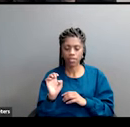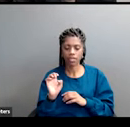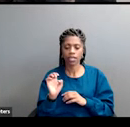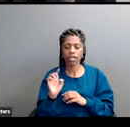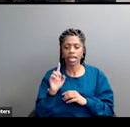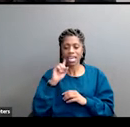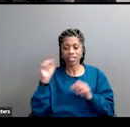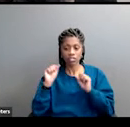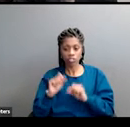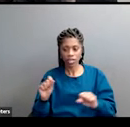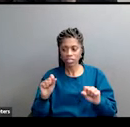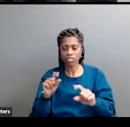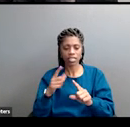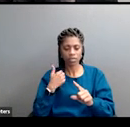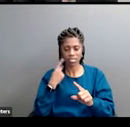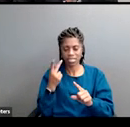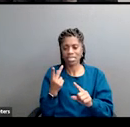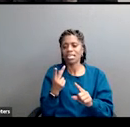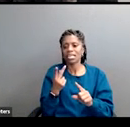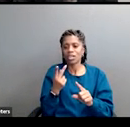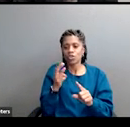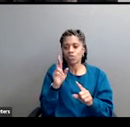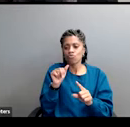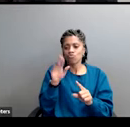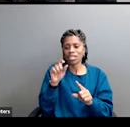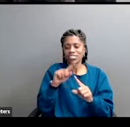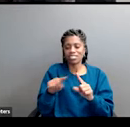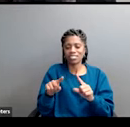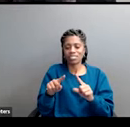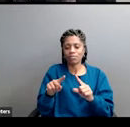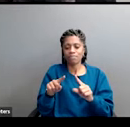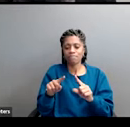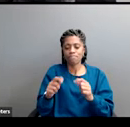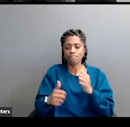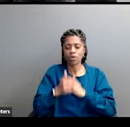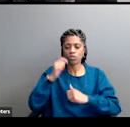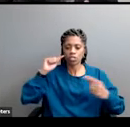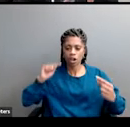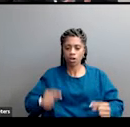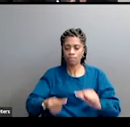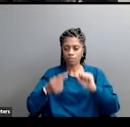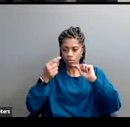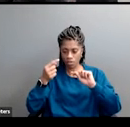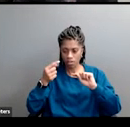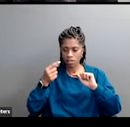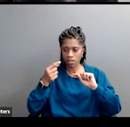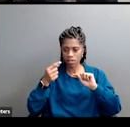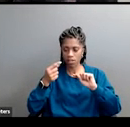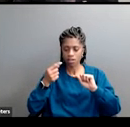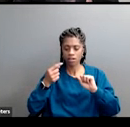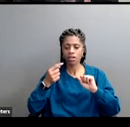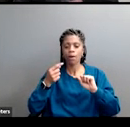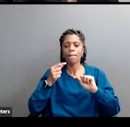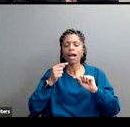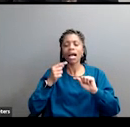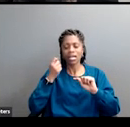social divisions race is among the deepest and most harmful in the united states but gender is there